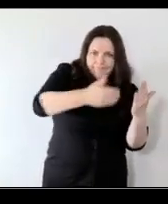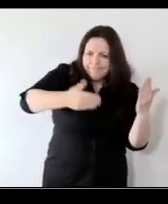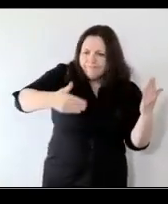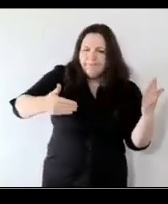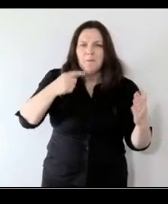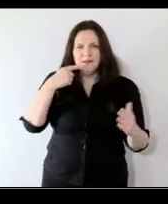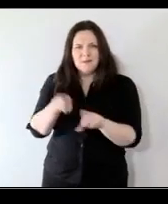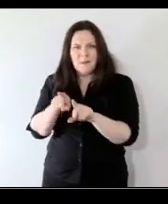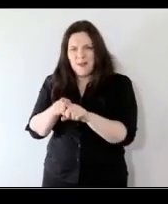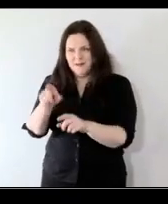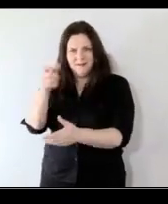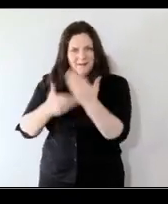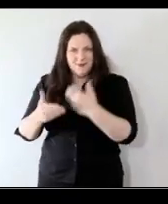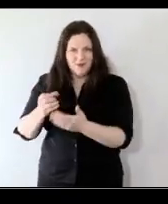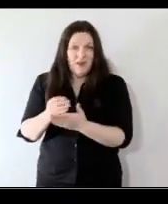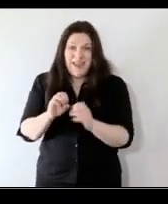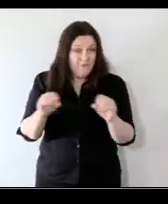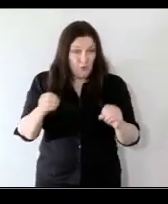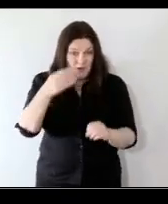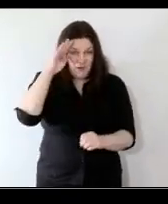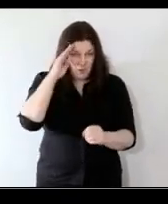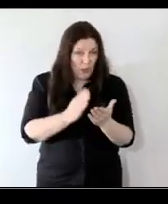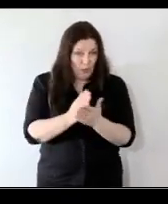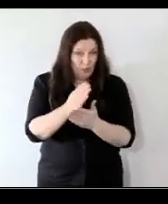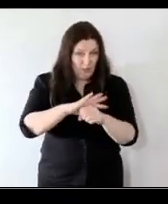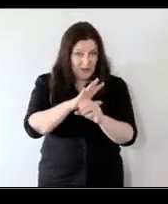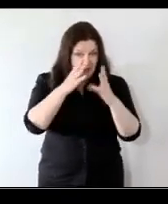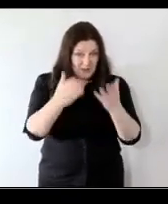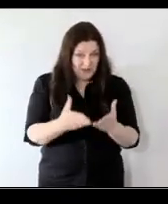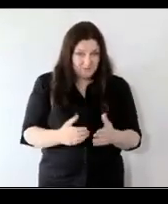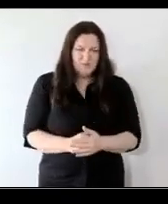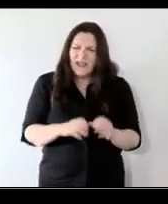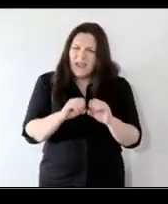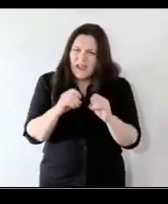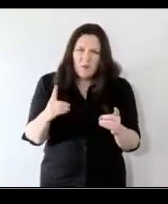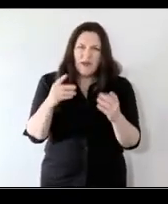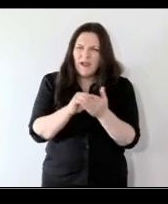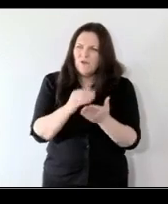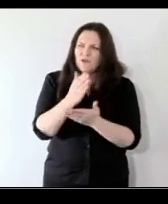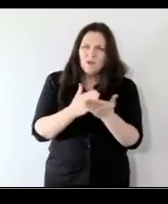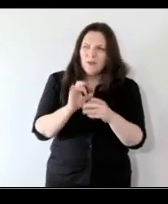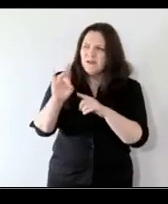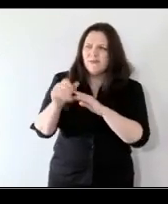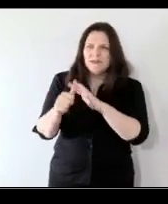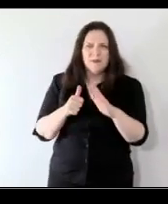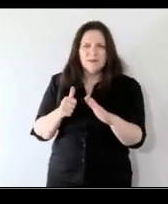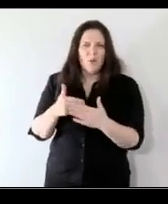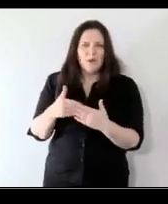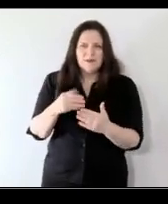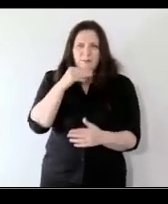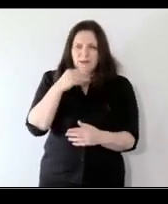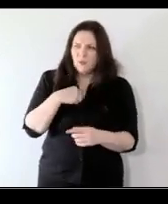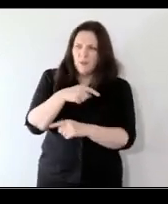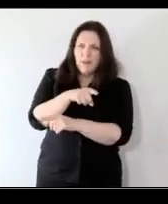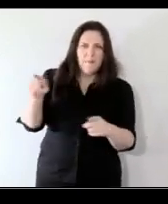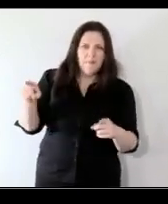in ireland has gone through this pandemic everybody has got some experience now of of what it has